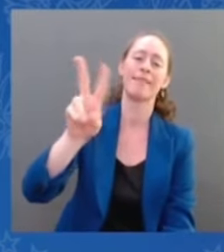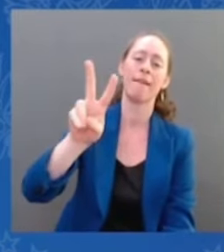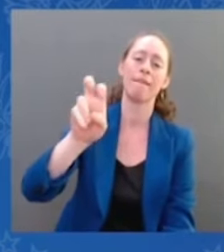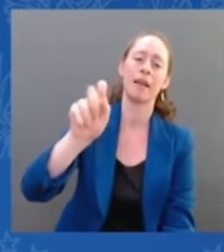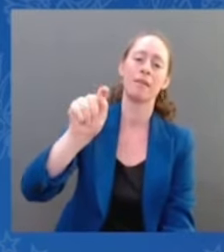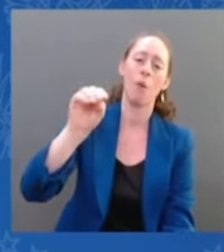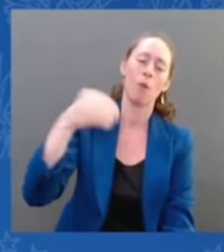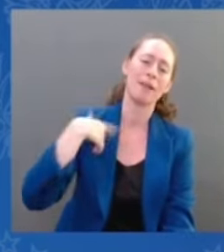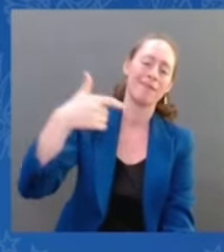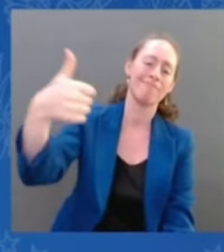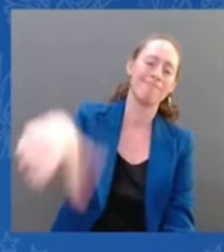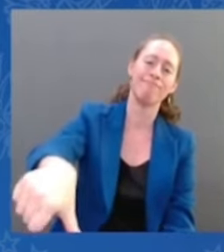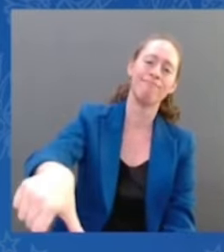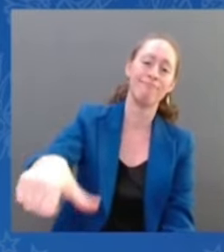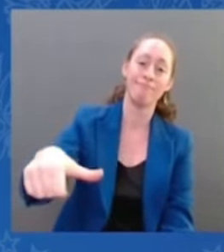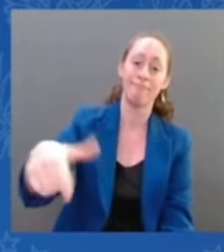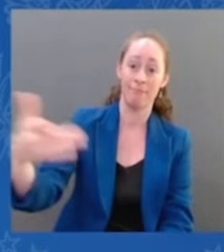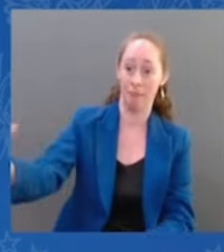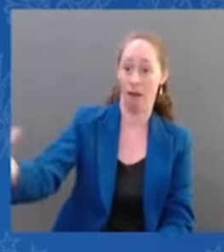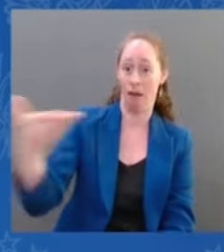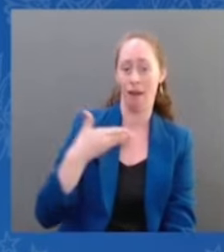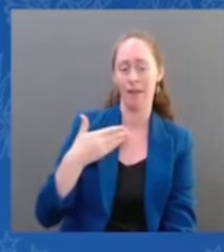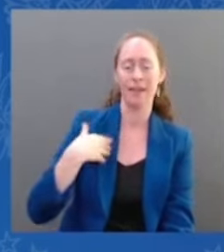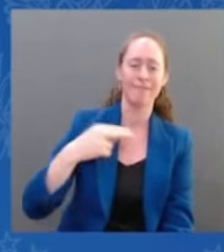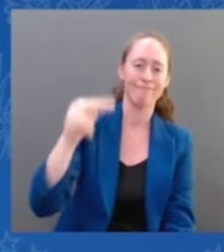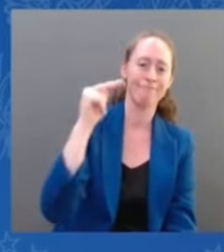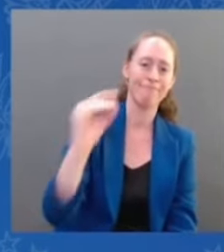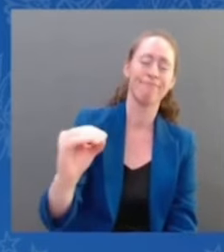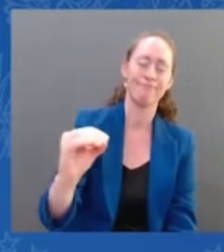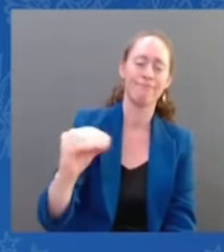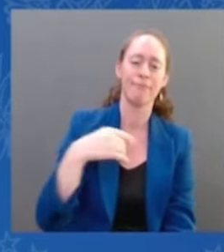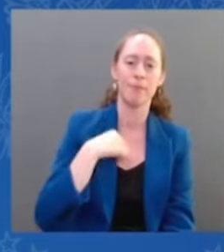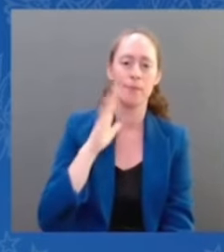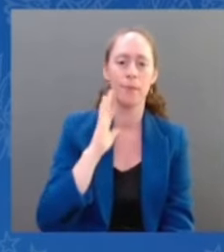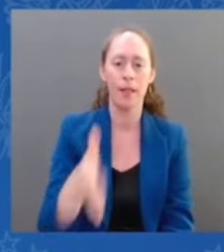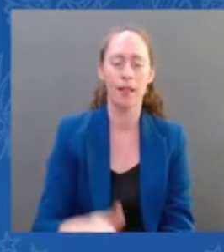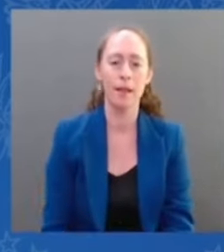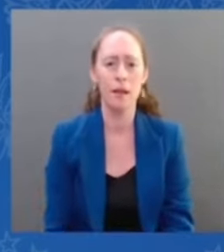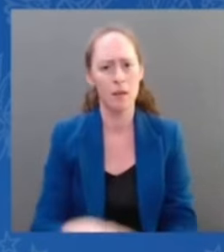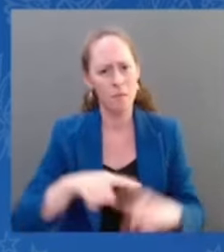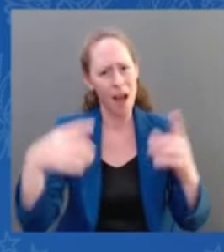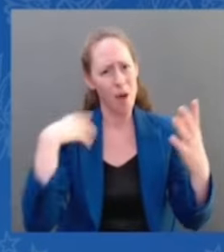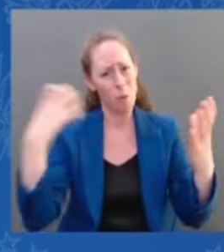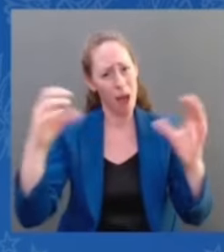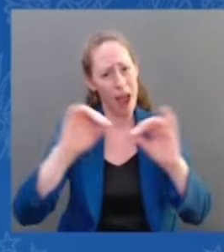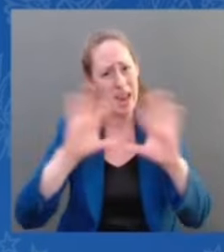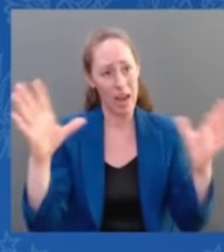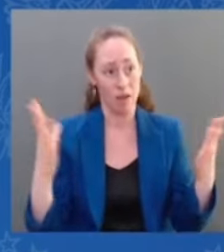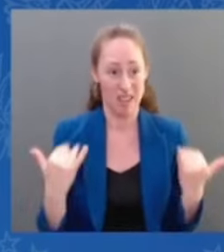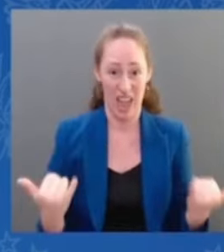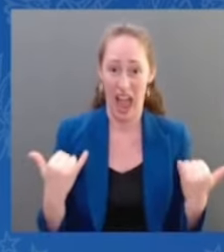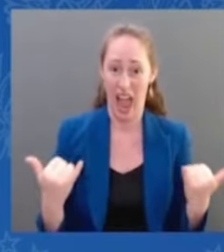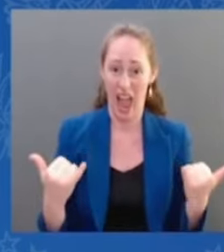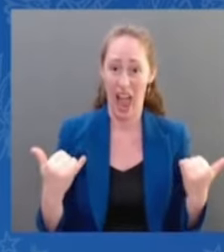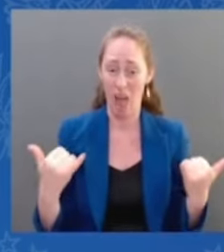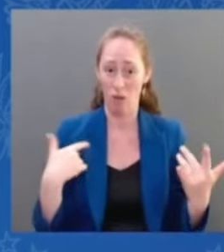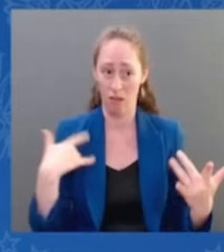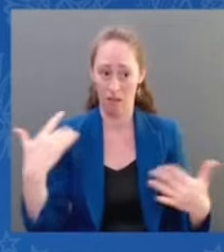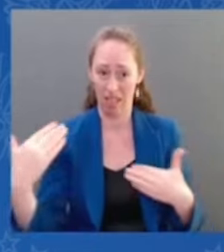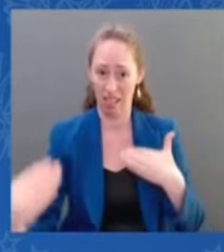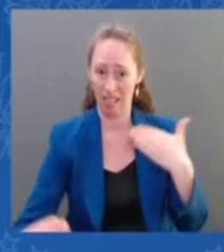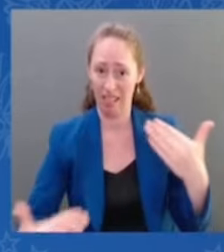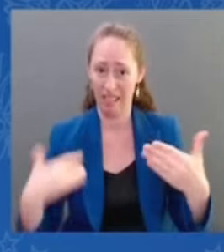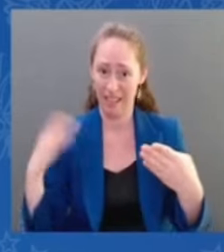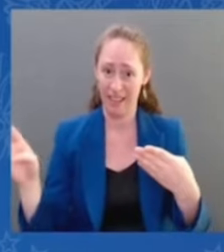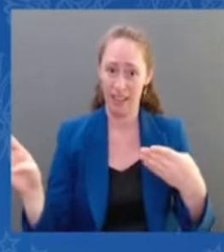circumstance for women and even little girls in this country, please go out and vote. When